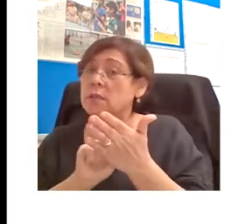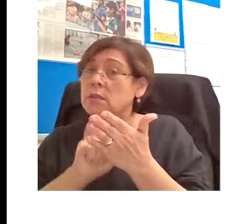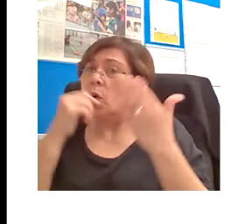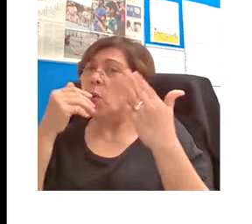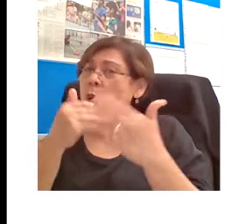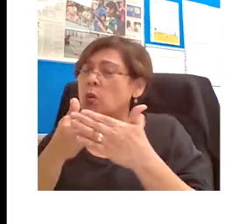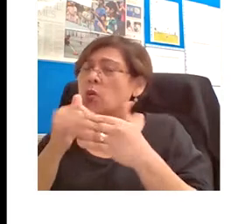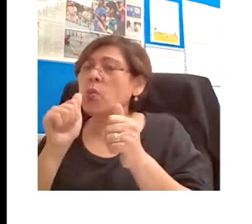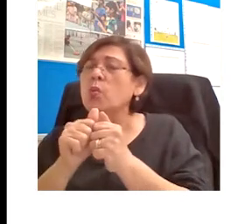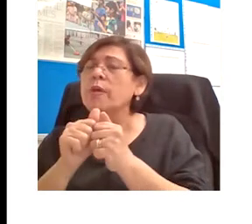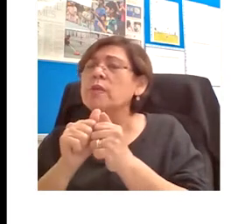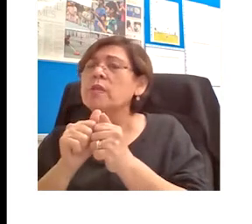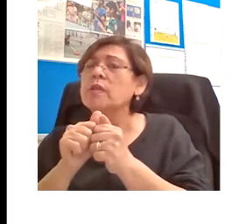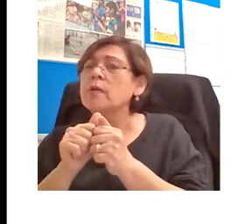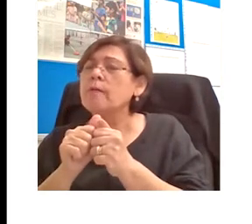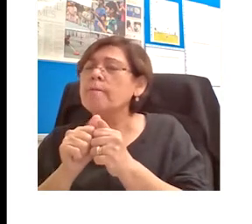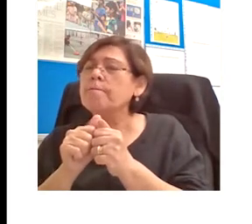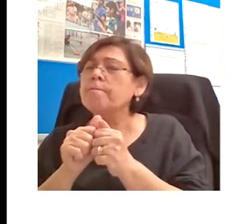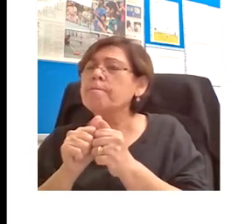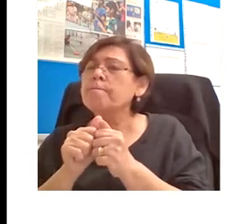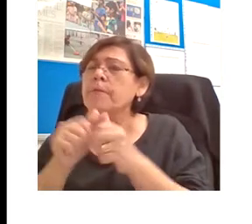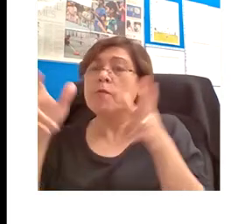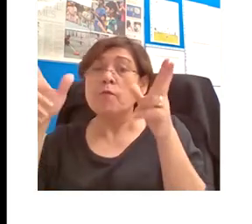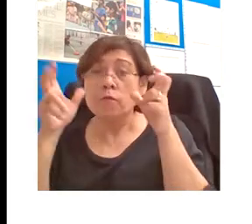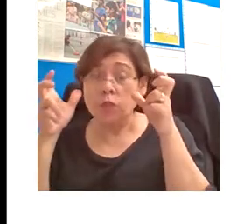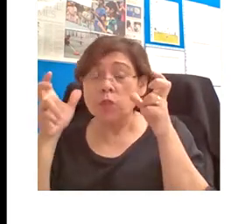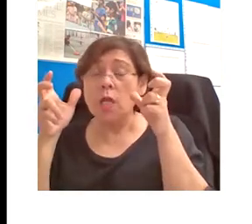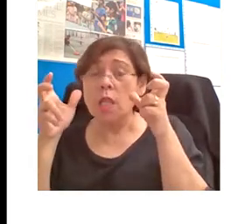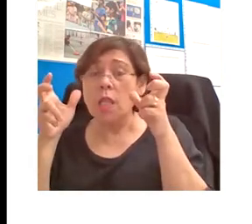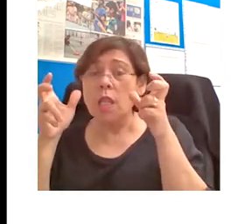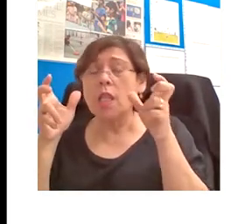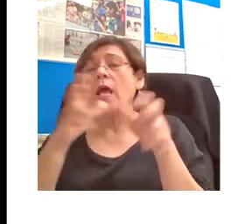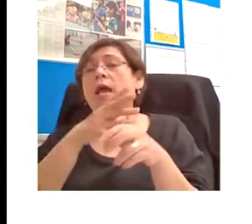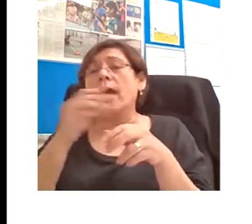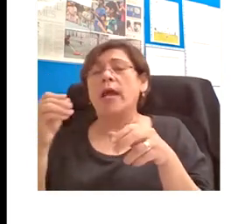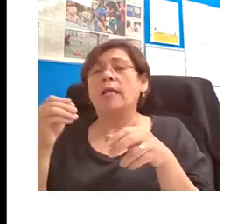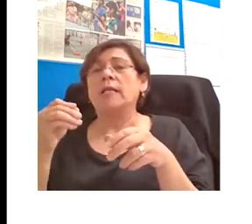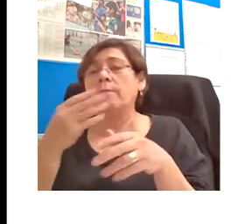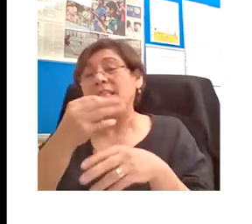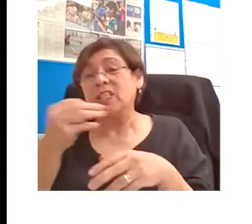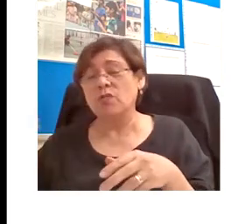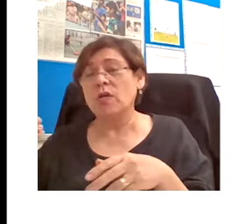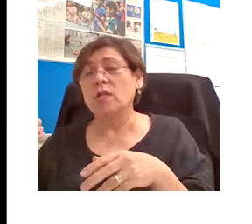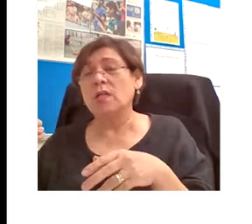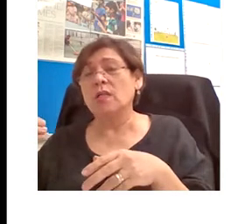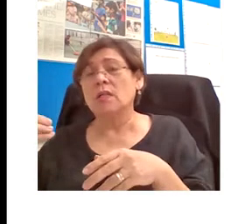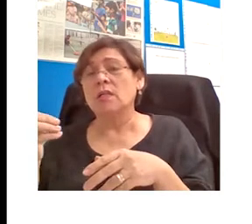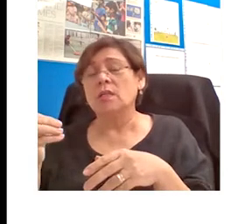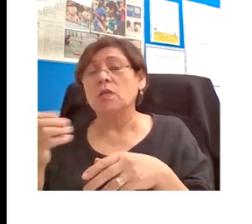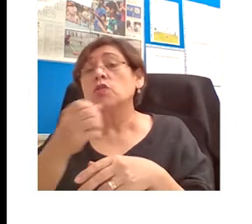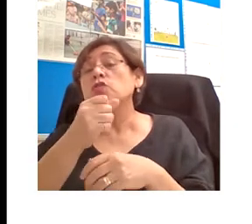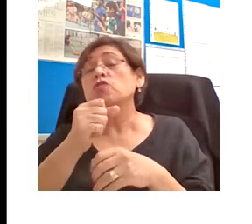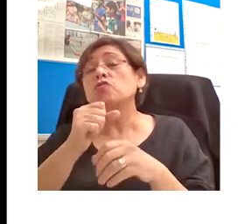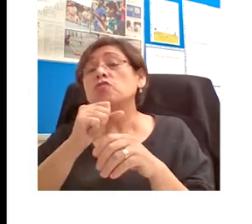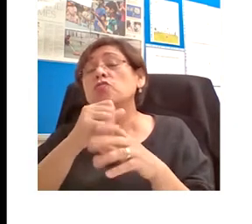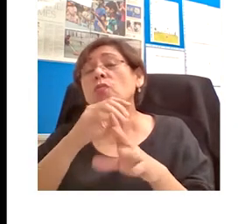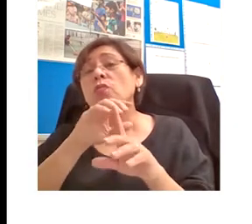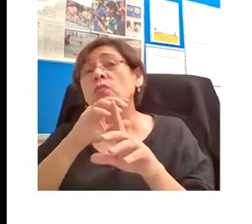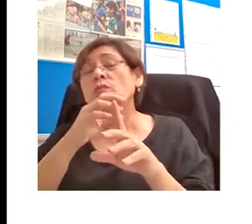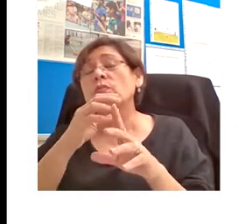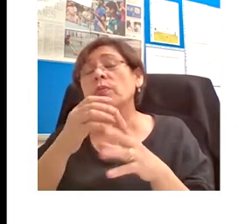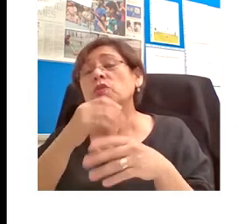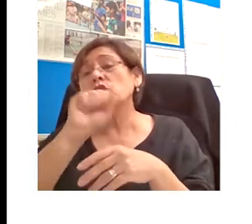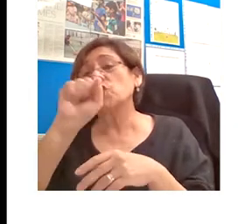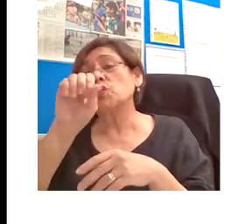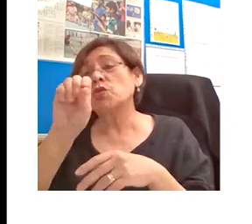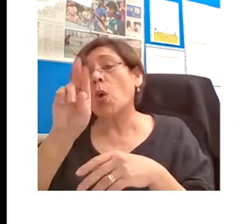the kind of visual and material sources and coming up with fresh and interesting insights which really